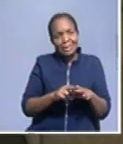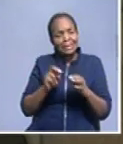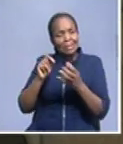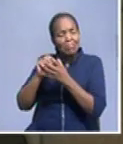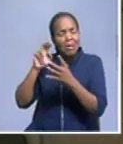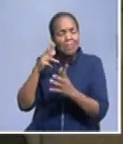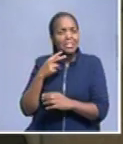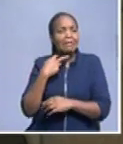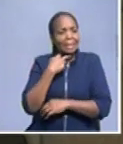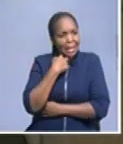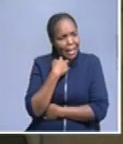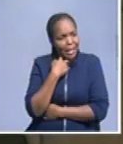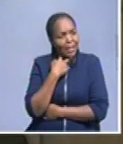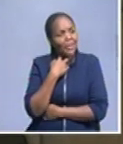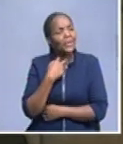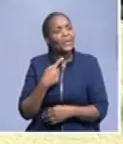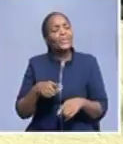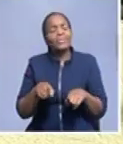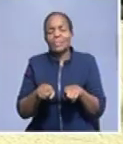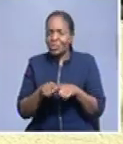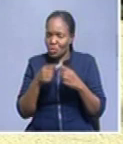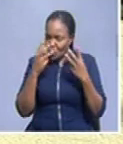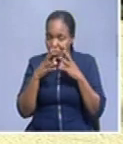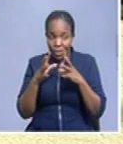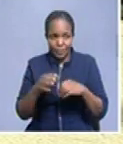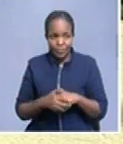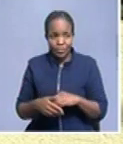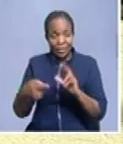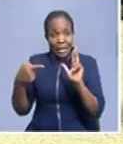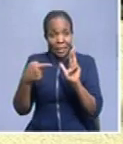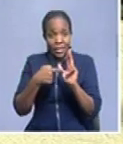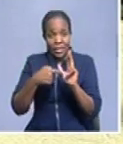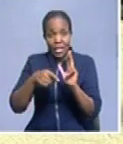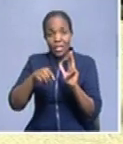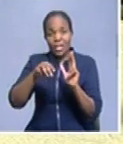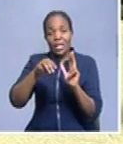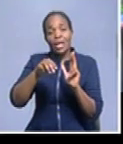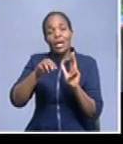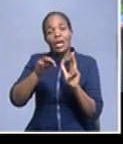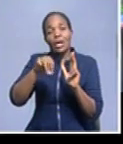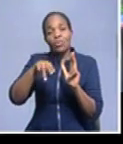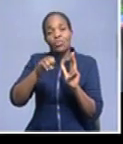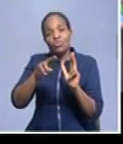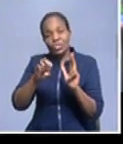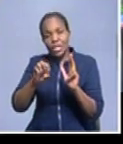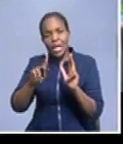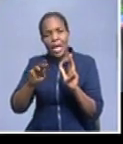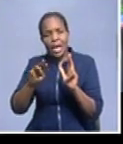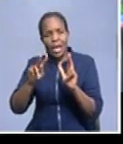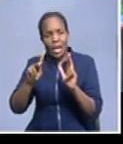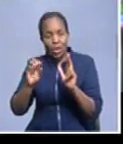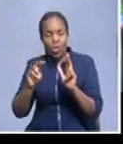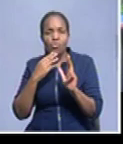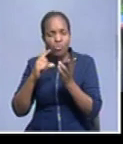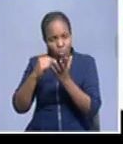really woke me up in so many ways. Yona Musheko, who graduated for his third degree, and Honours in Communication,